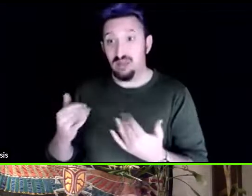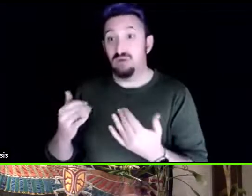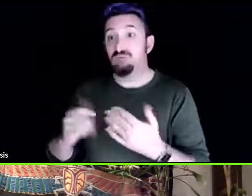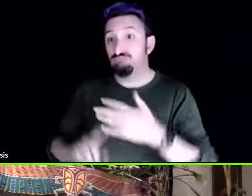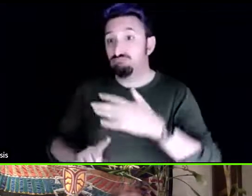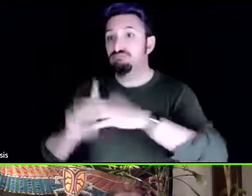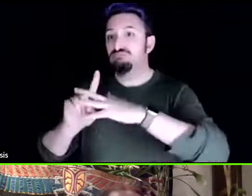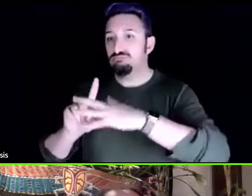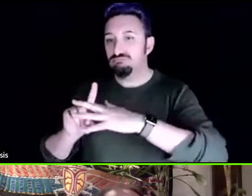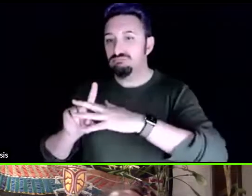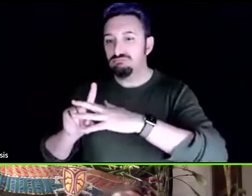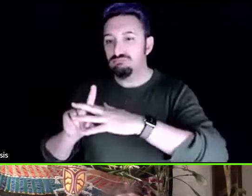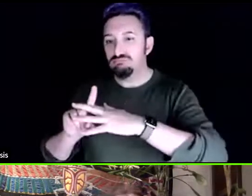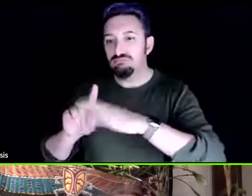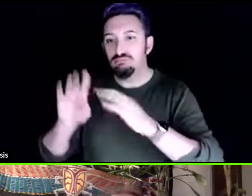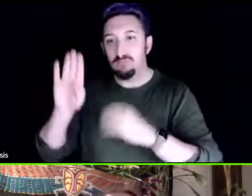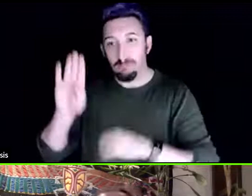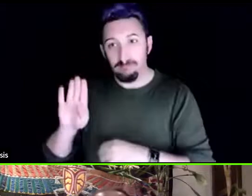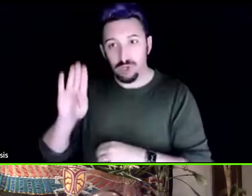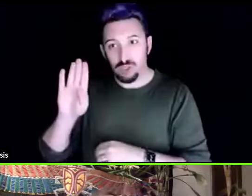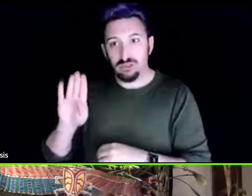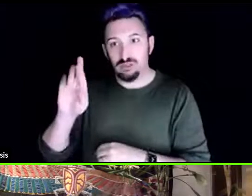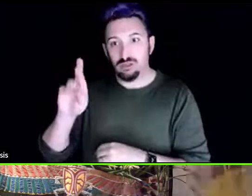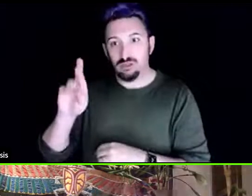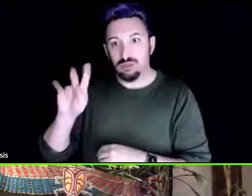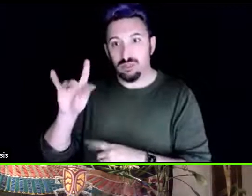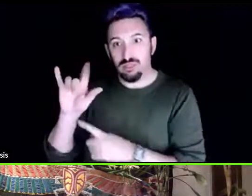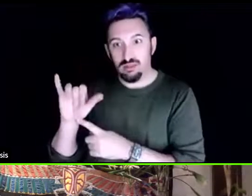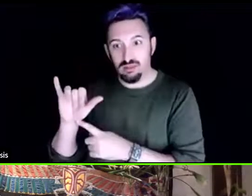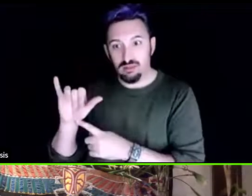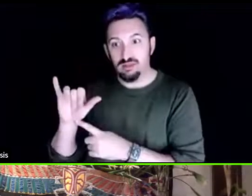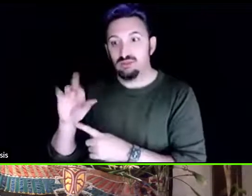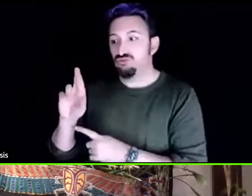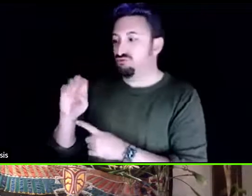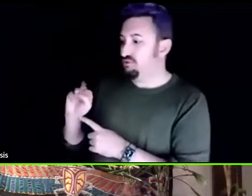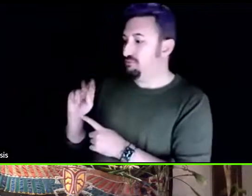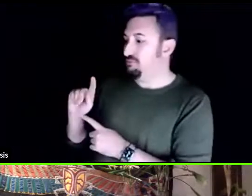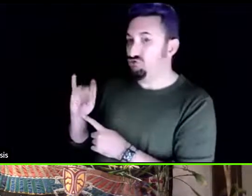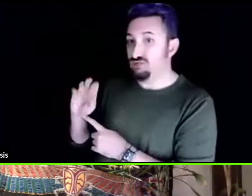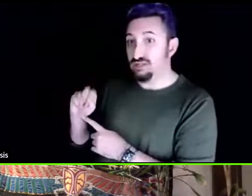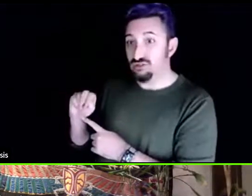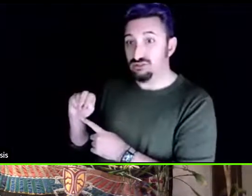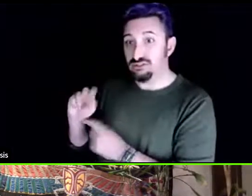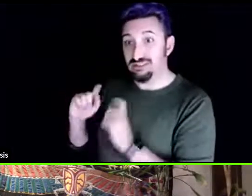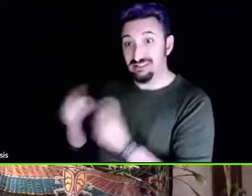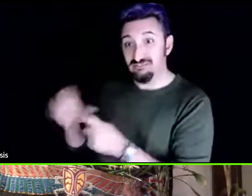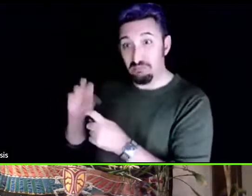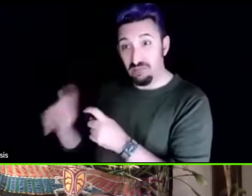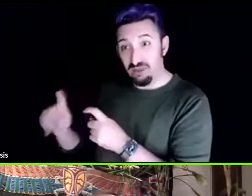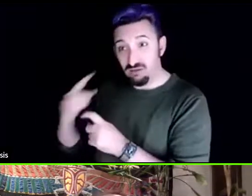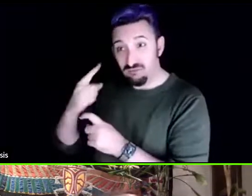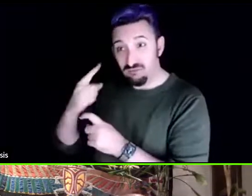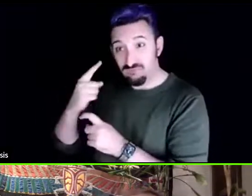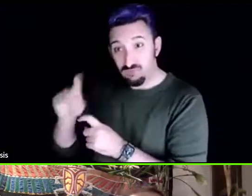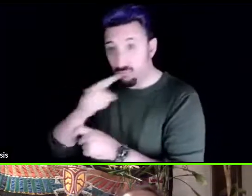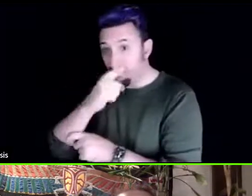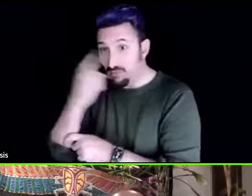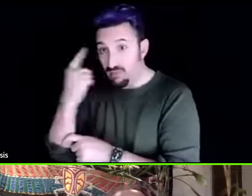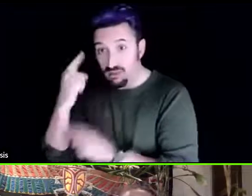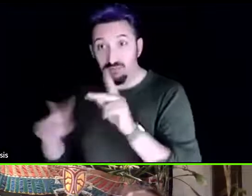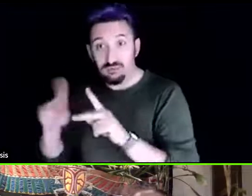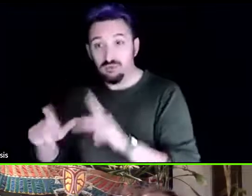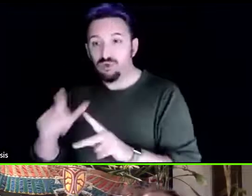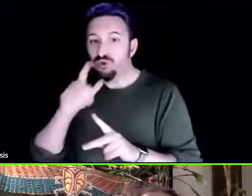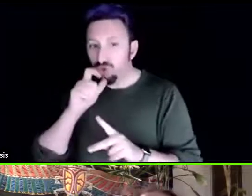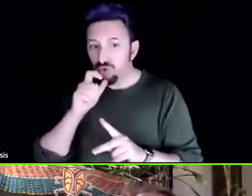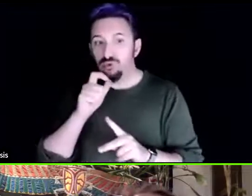a rematriation and a return for black folks who were priced out of berkeley one